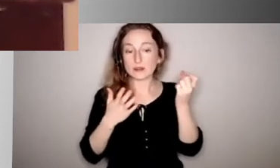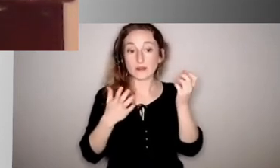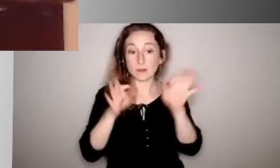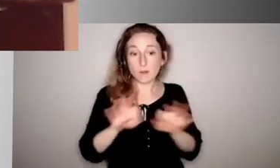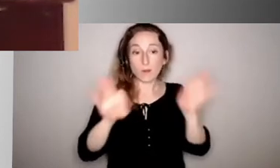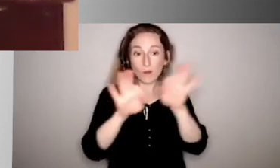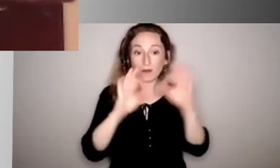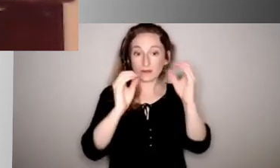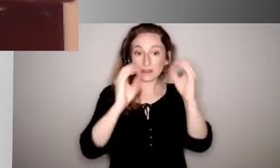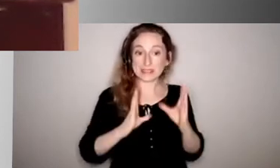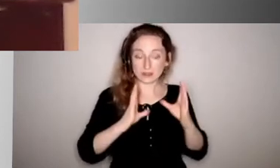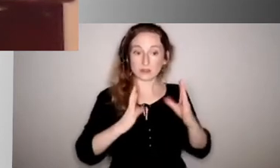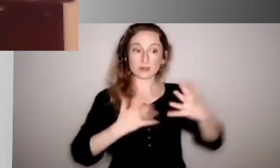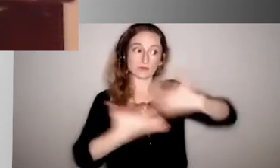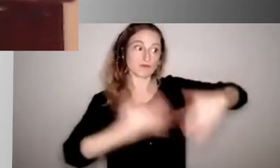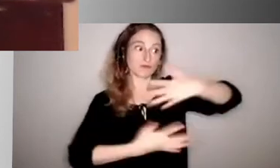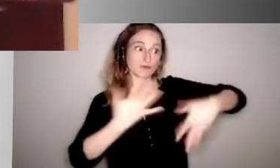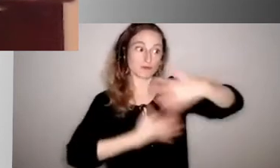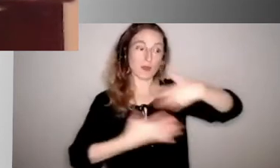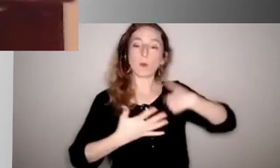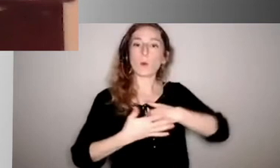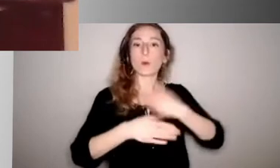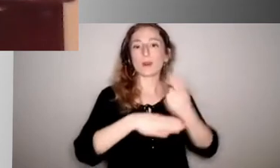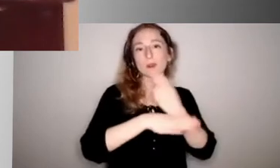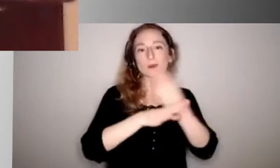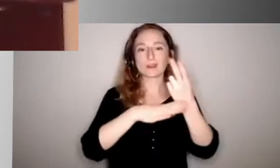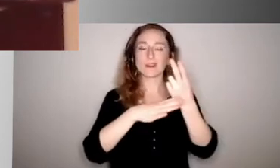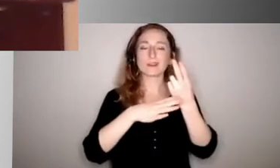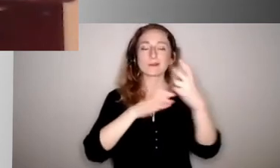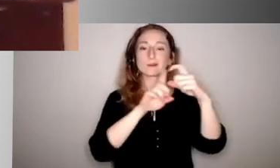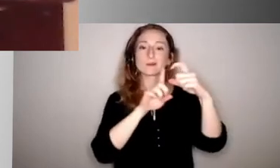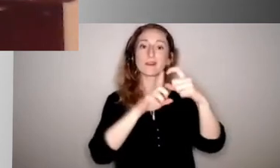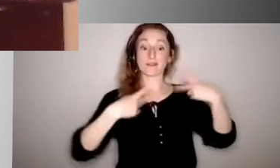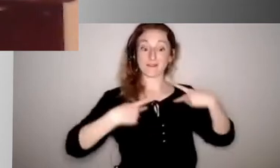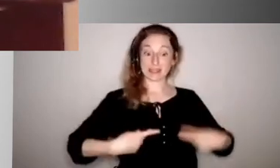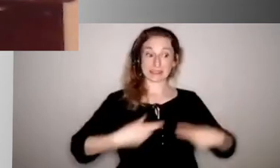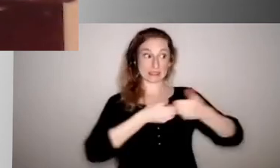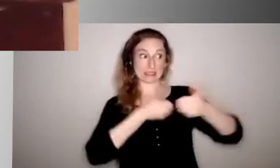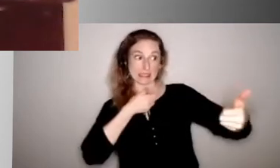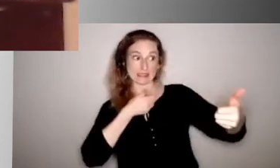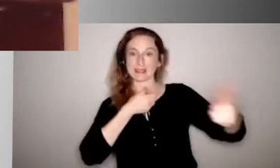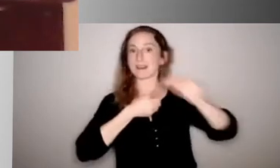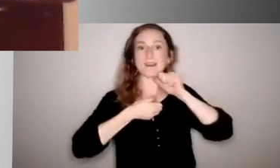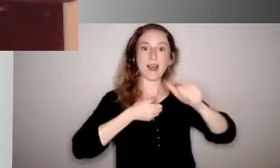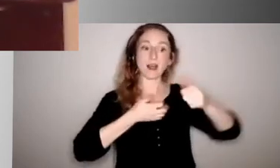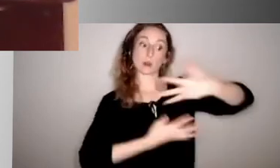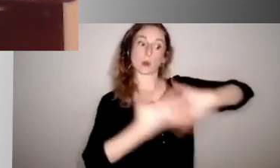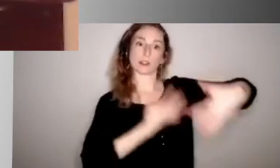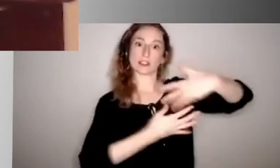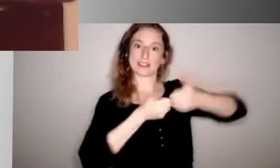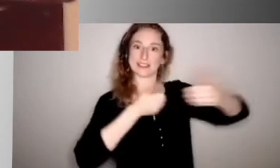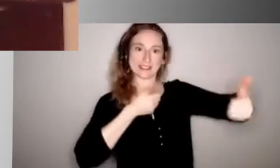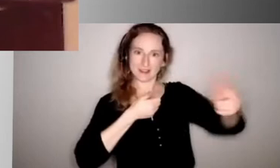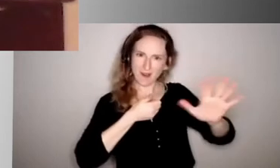physically distancing, not socially distancing. I know that's kind of a shift in terminology across the country, but we don't need to socially distance our